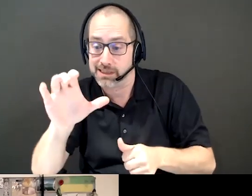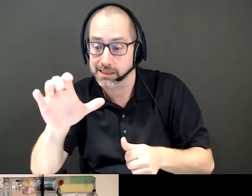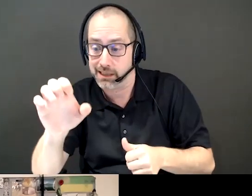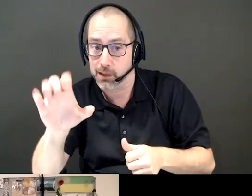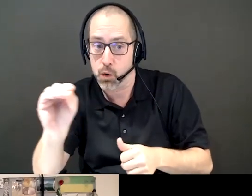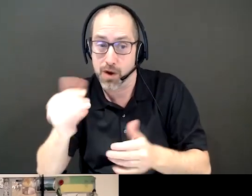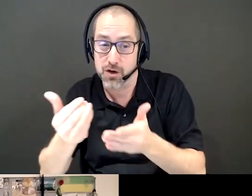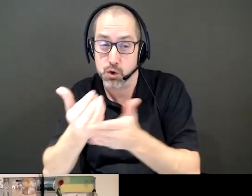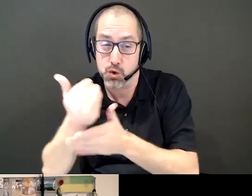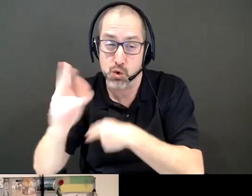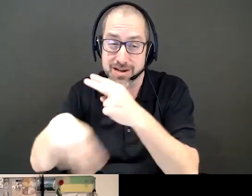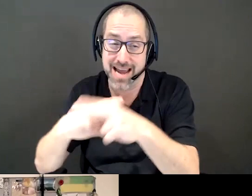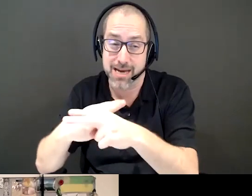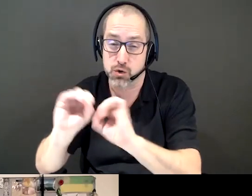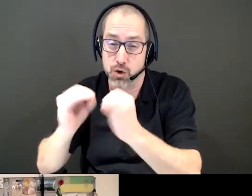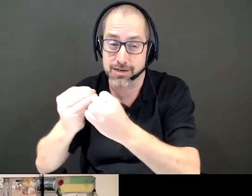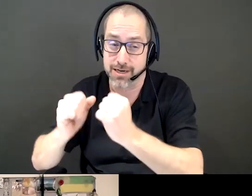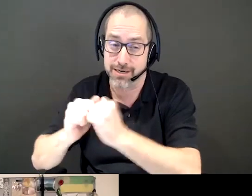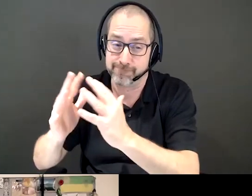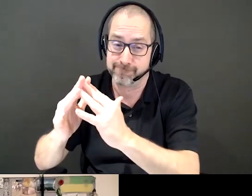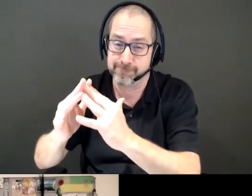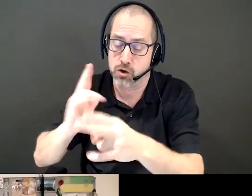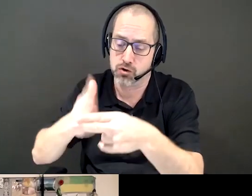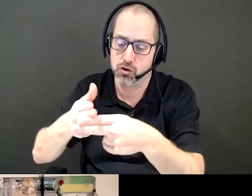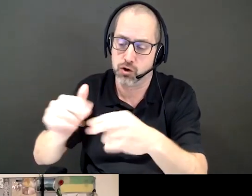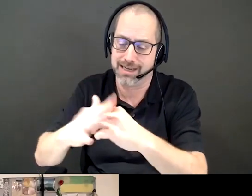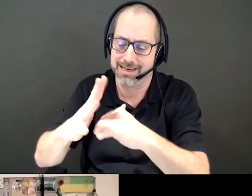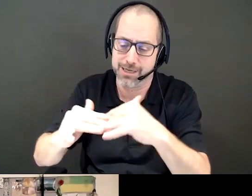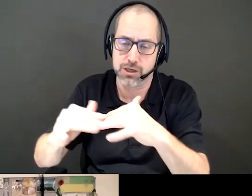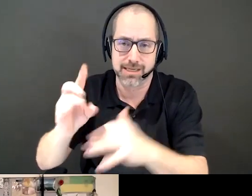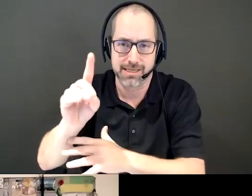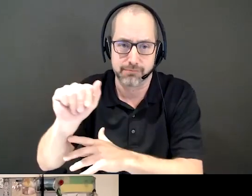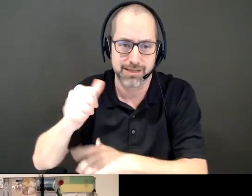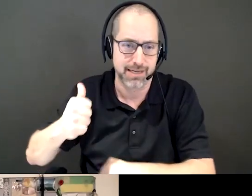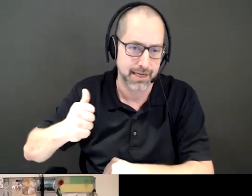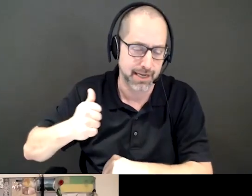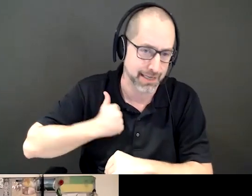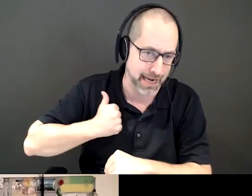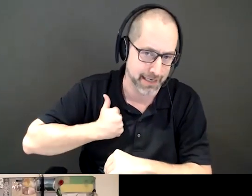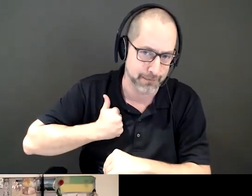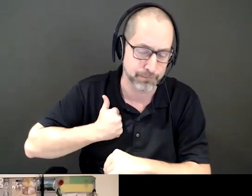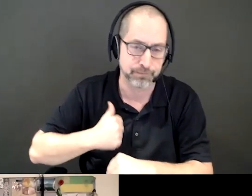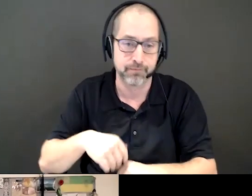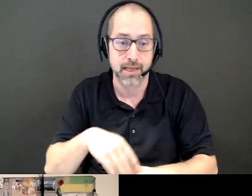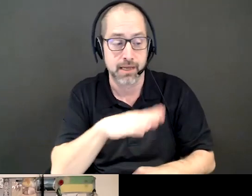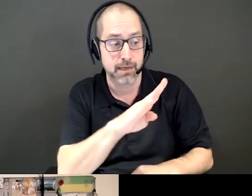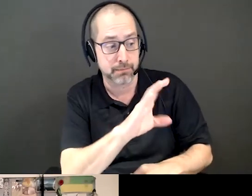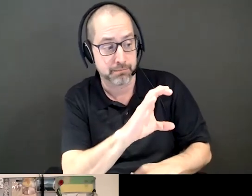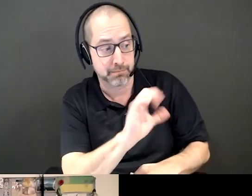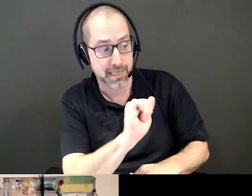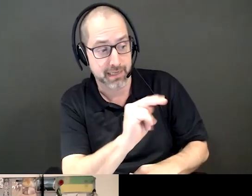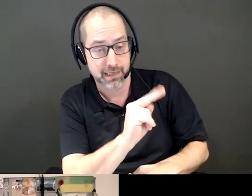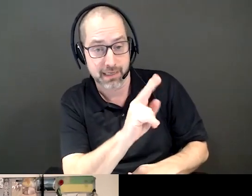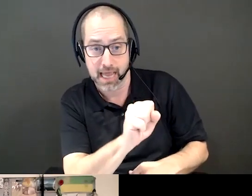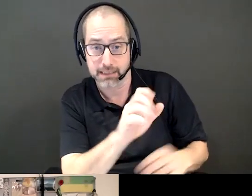organization called Indigenous Disability Canada. BCANDS provides a variety